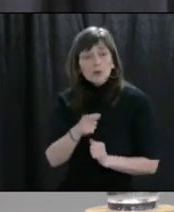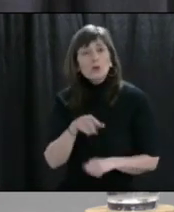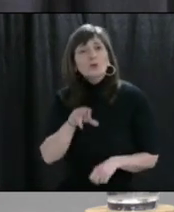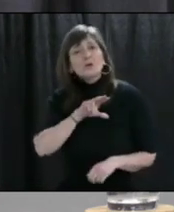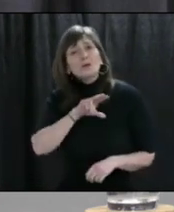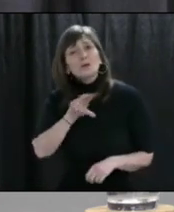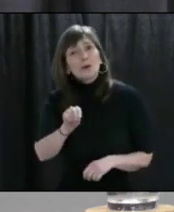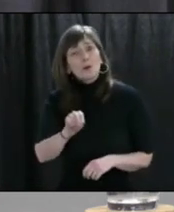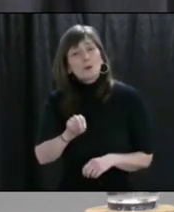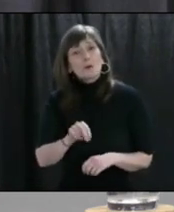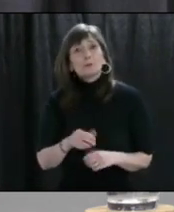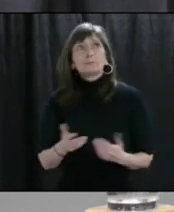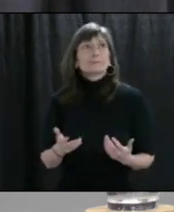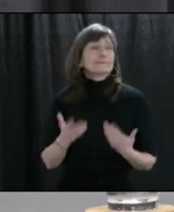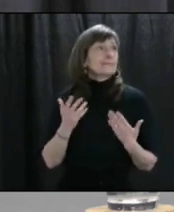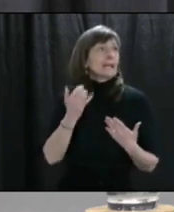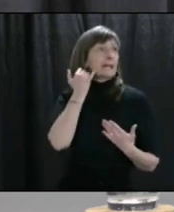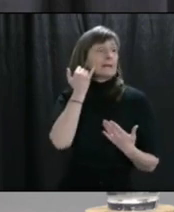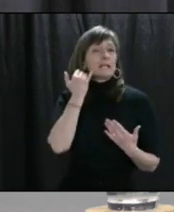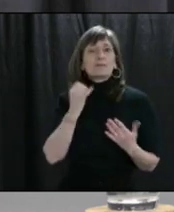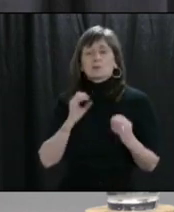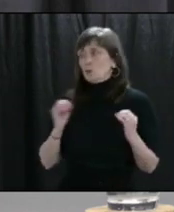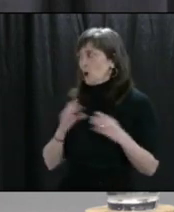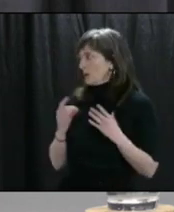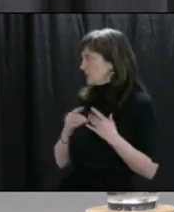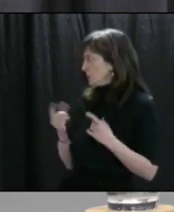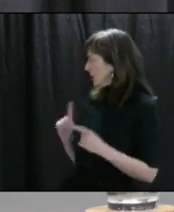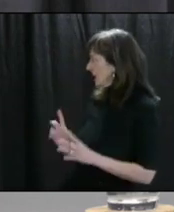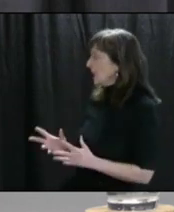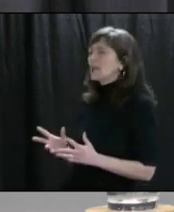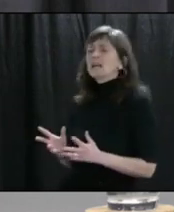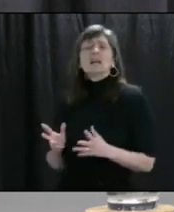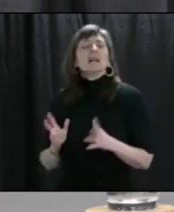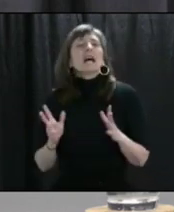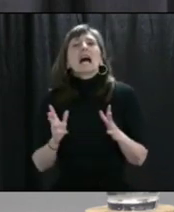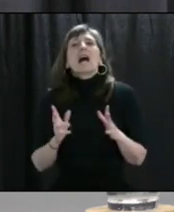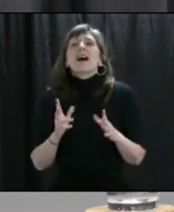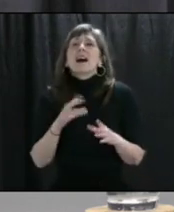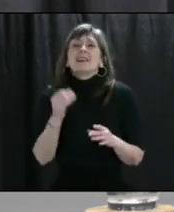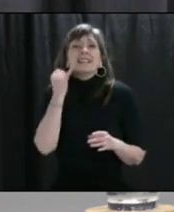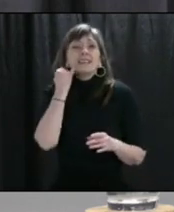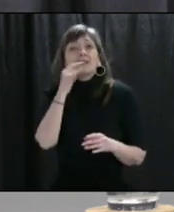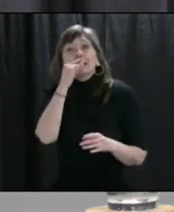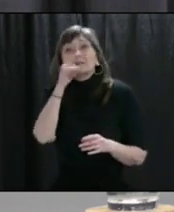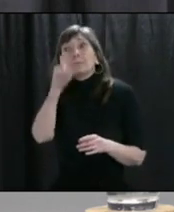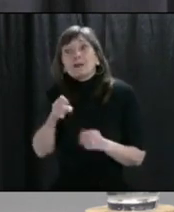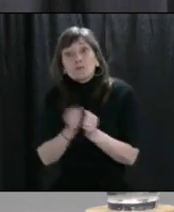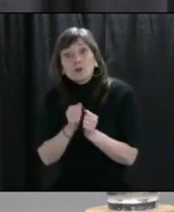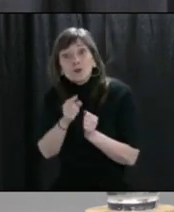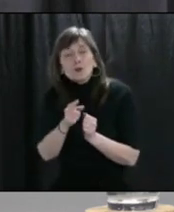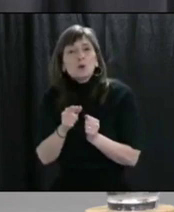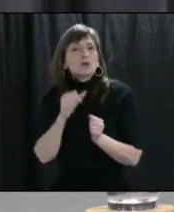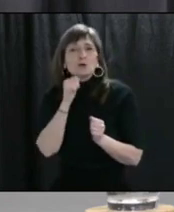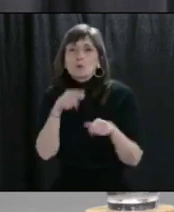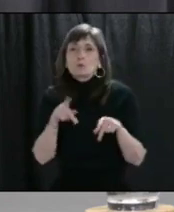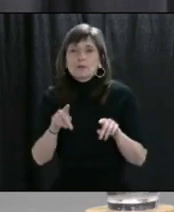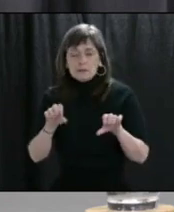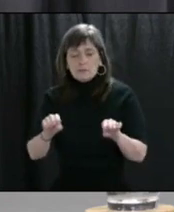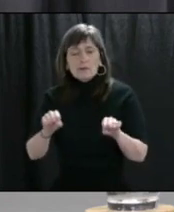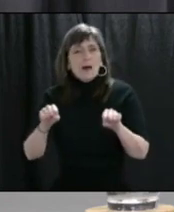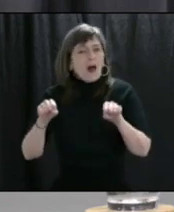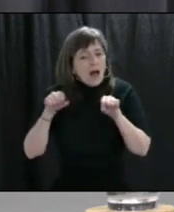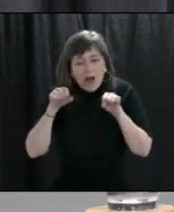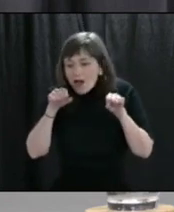there is really no alternative, and please don't let them lick the handles on the shopping cart. It's not the time